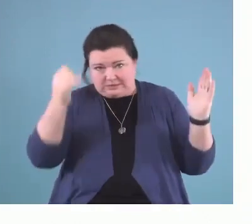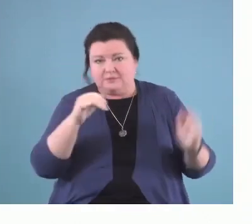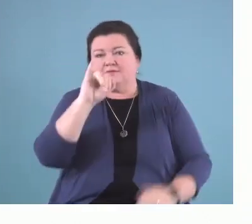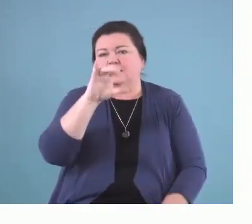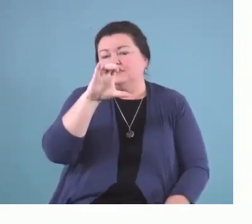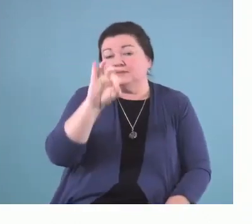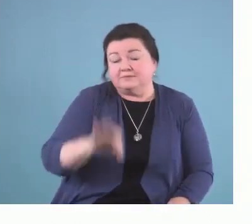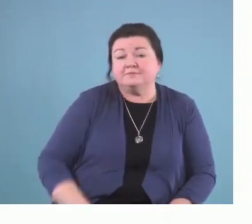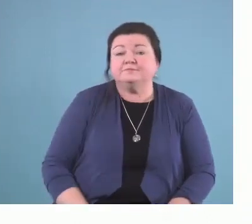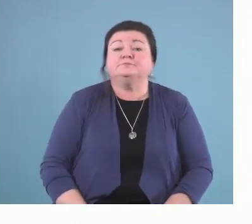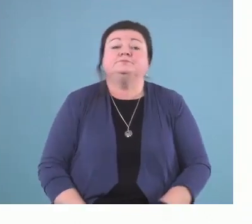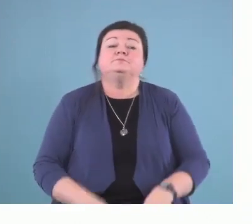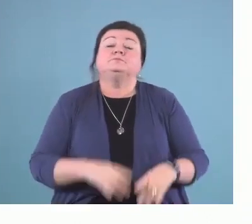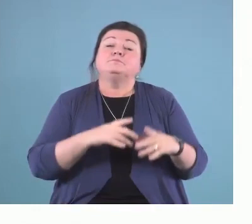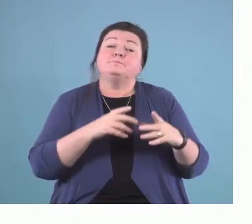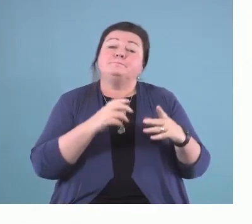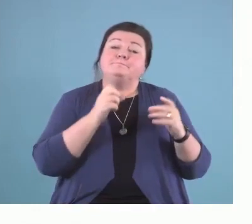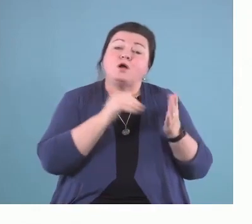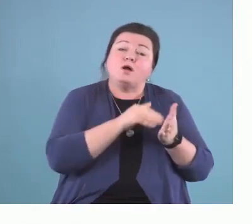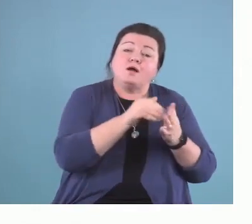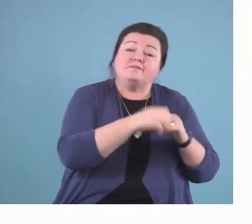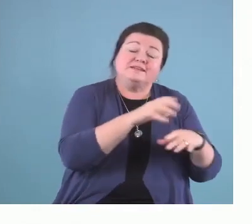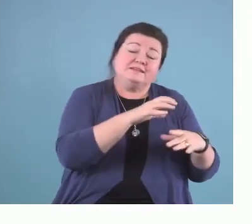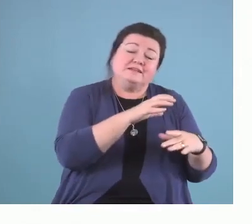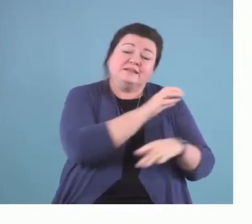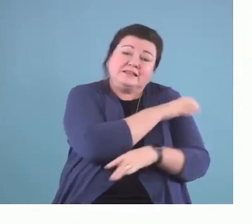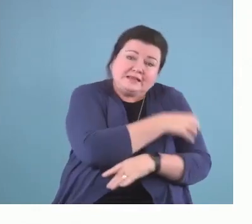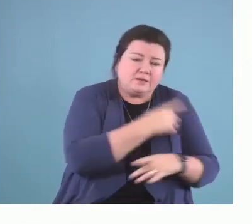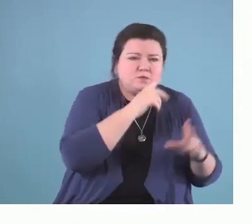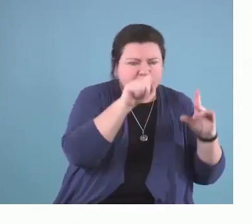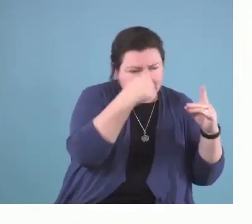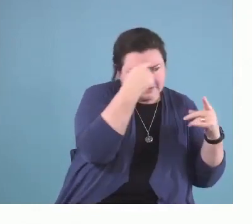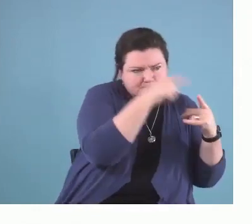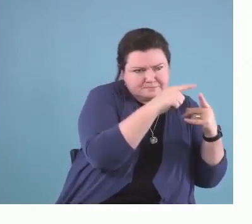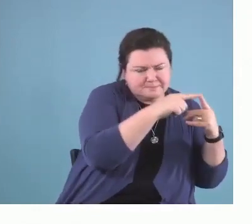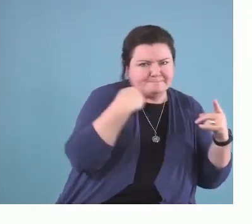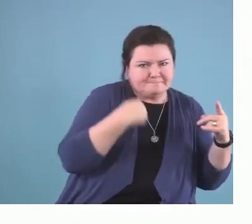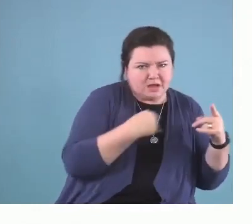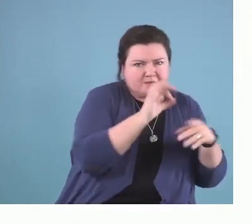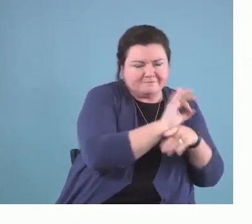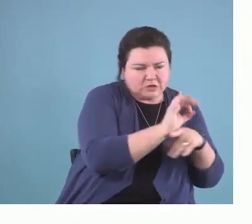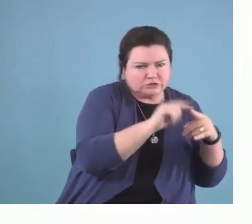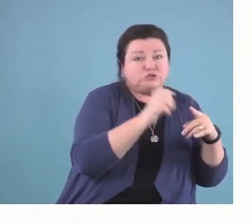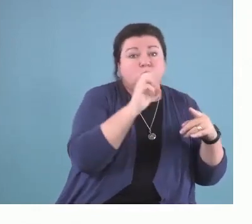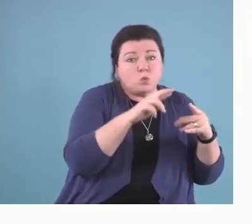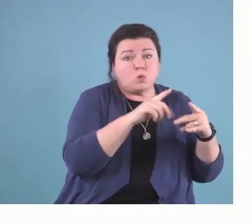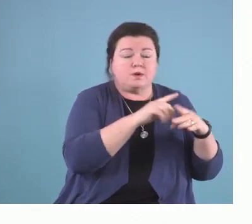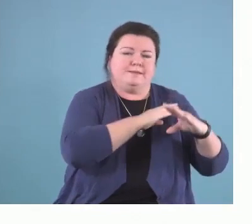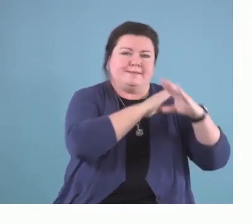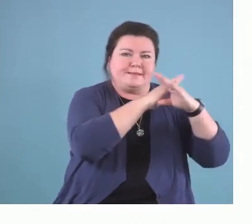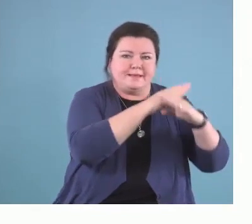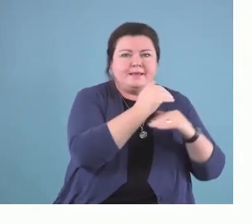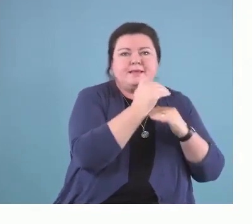We spend much of our clinical time focused on the one square, body functions or impairment, and ignoring